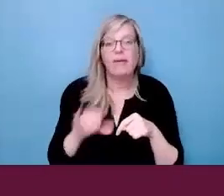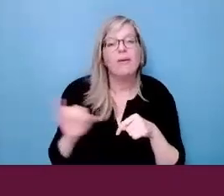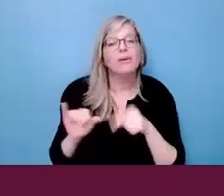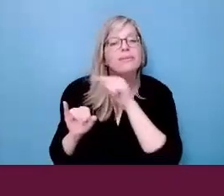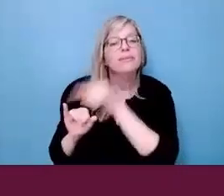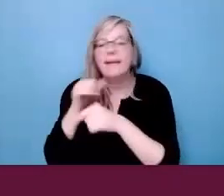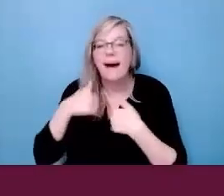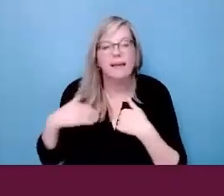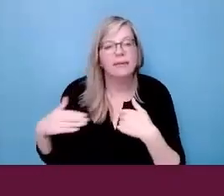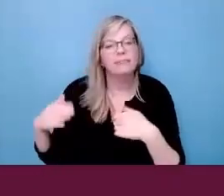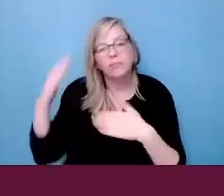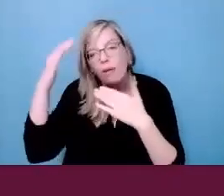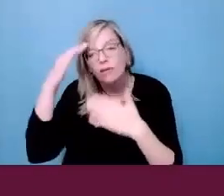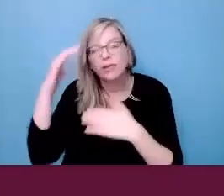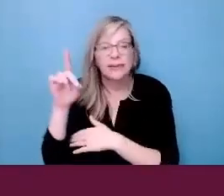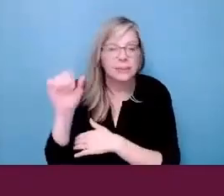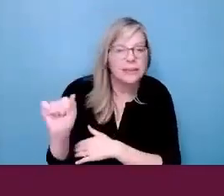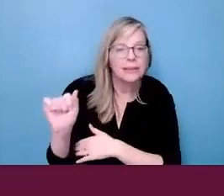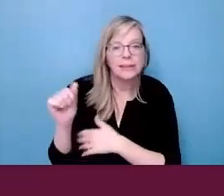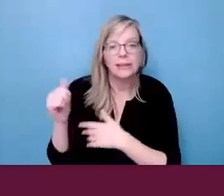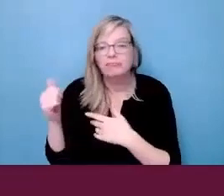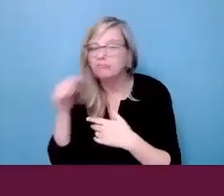appropriate accommodations and disability knowledge.